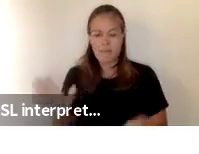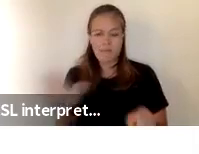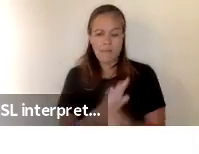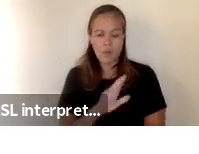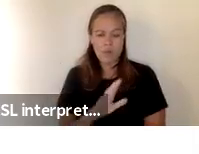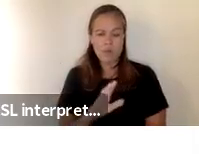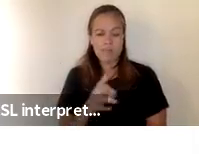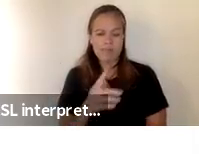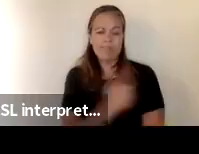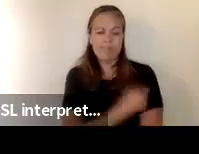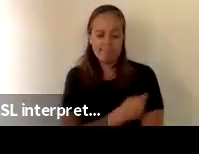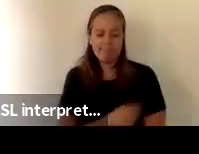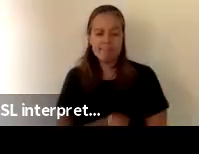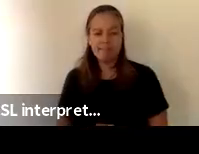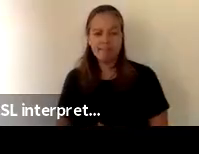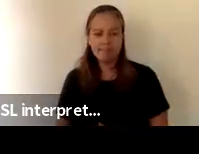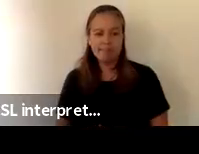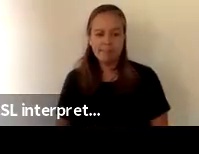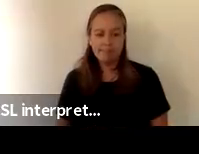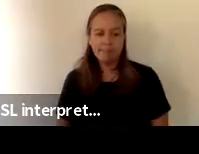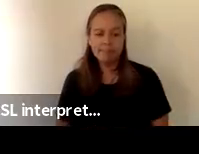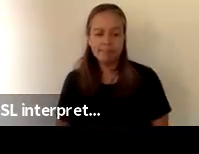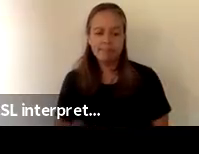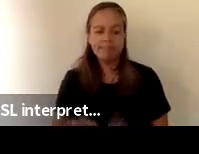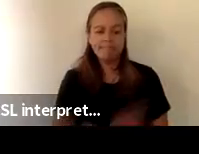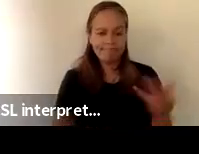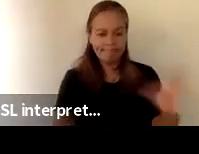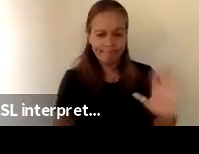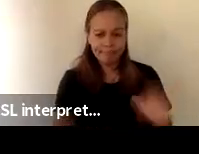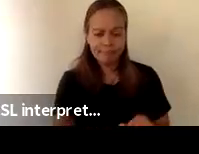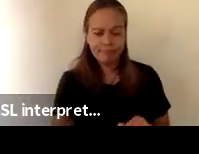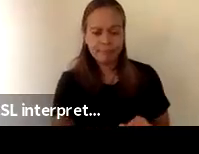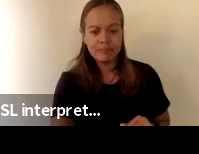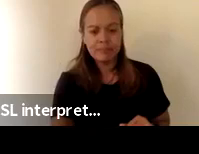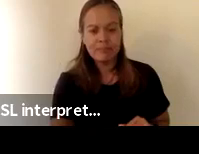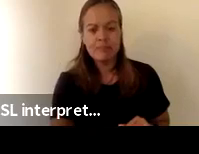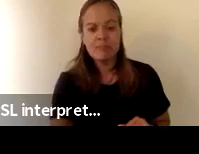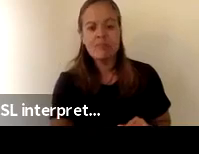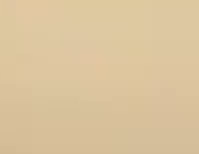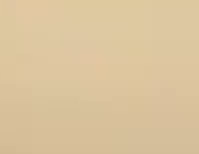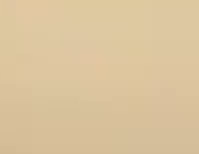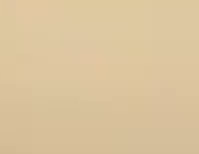vaccinated that's that end of the slideshow